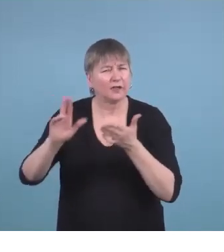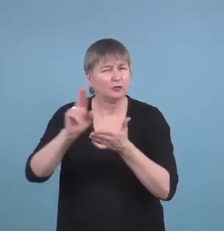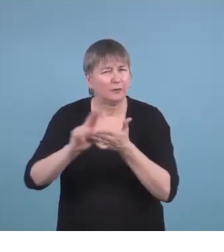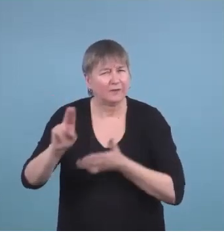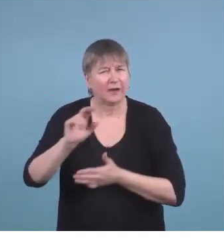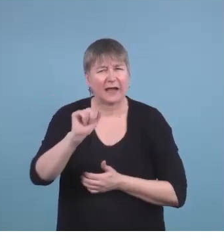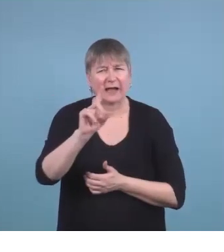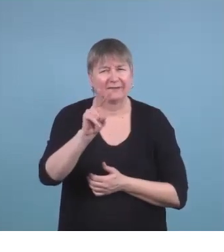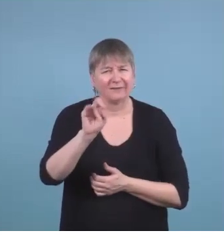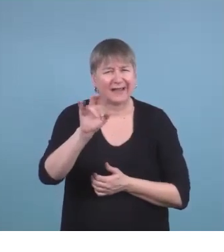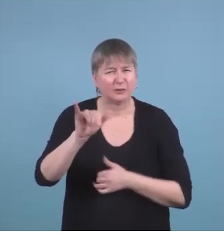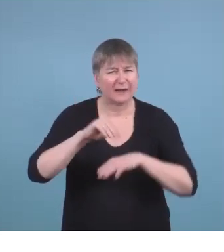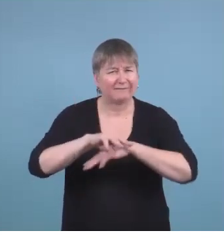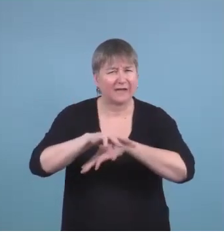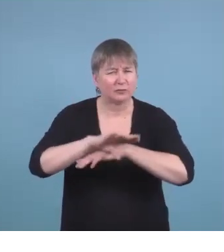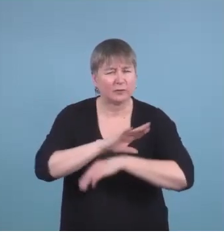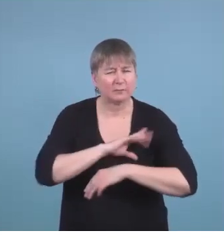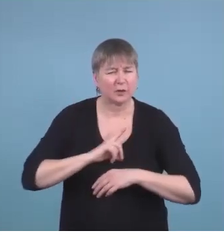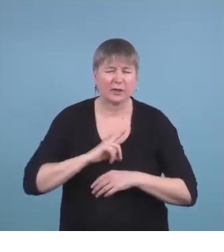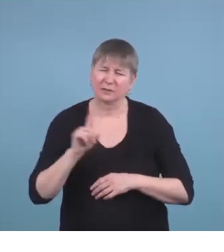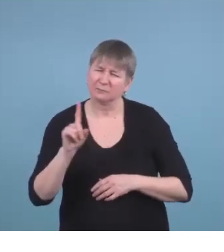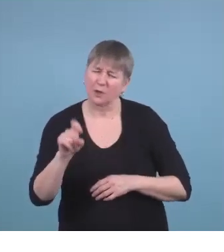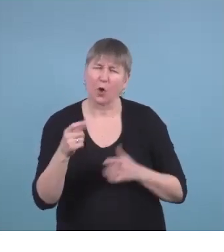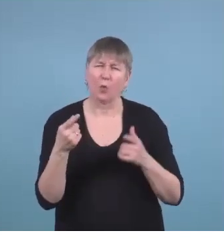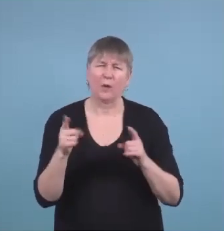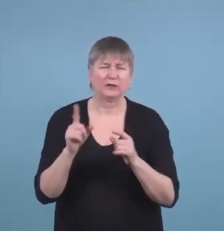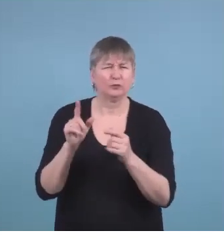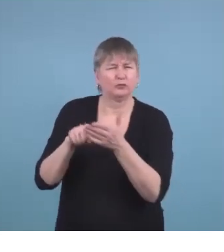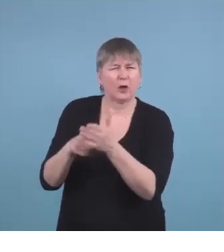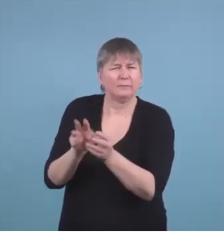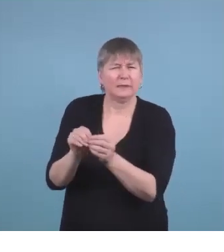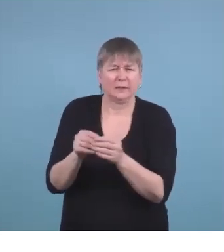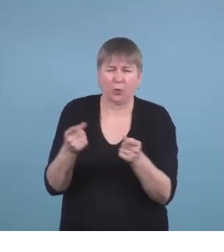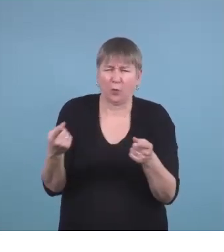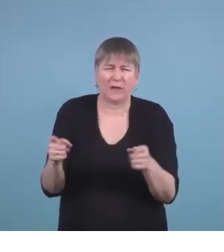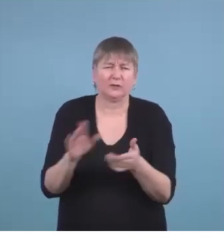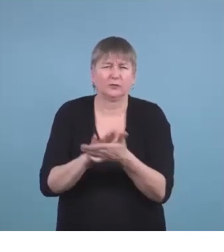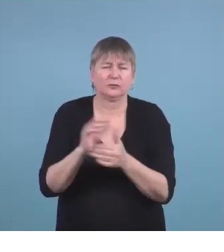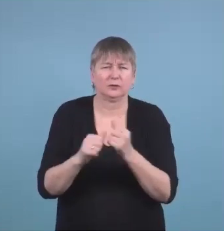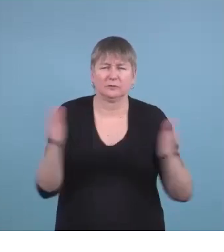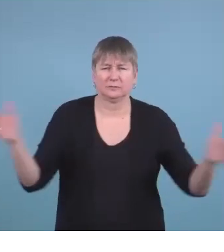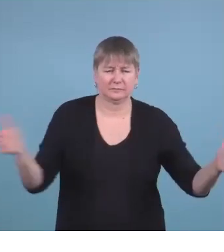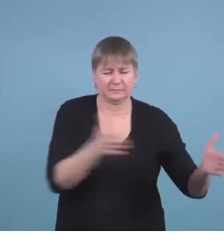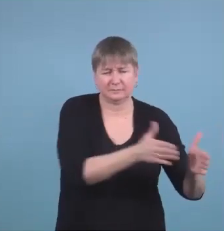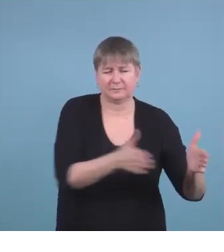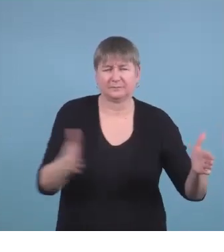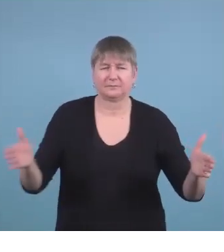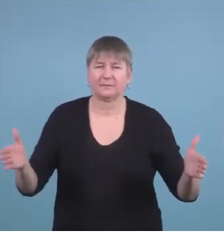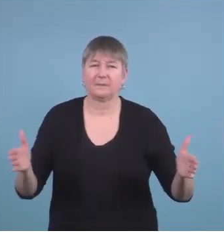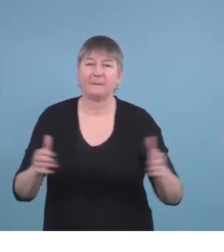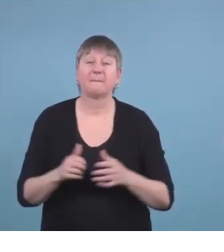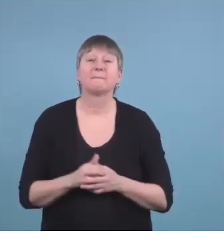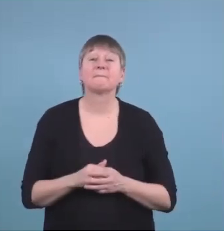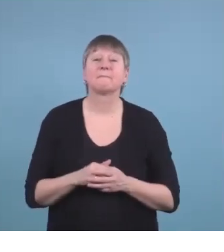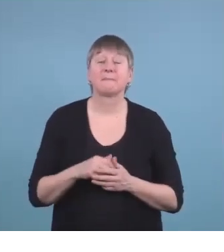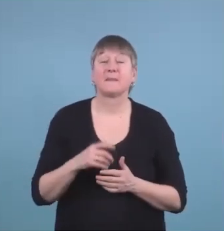just wondering at what point during the school year do you begin those meetings? so we have gone out and met